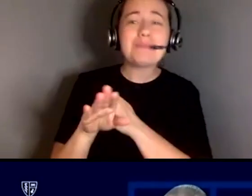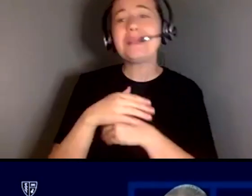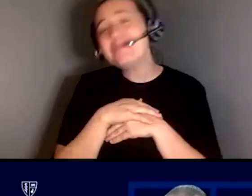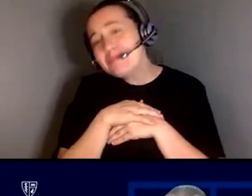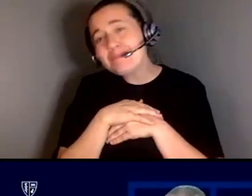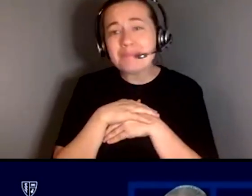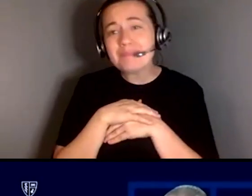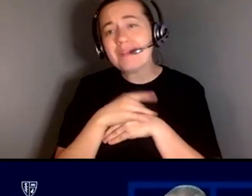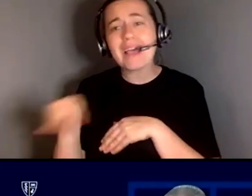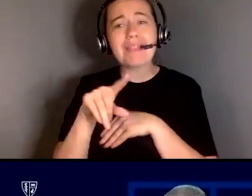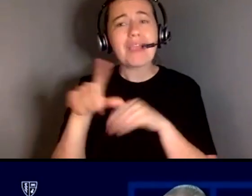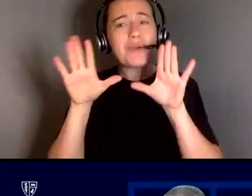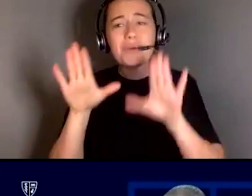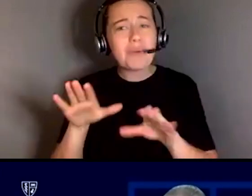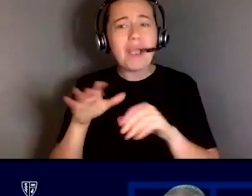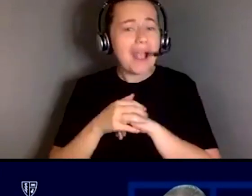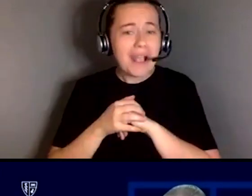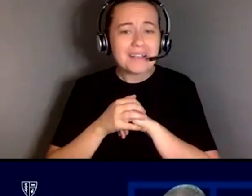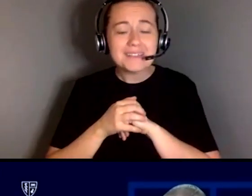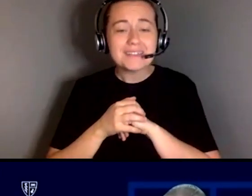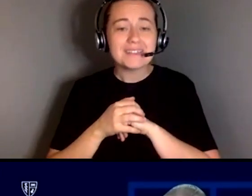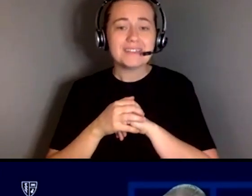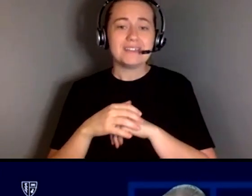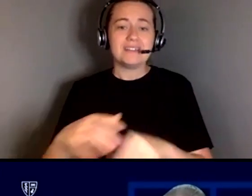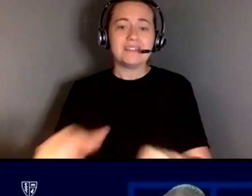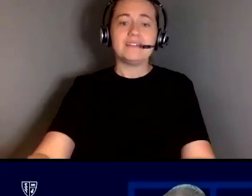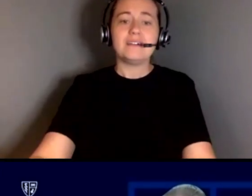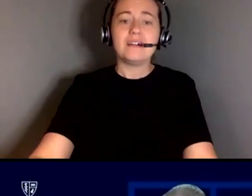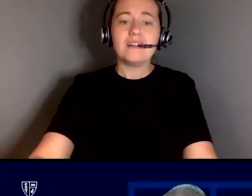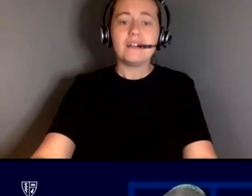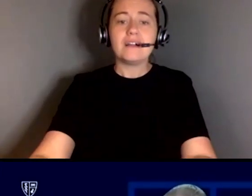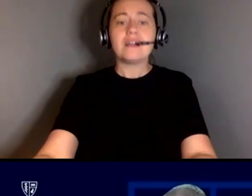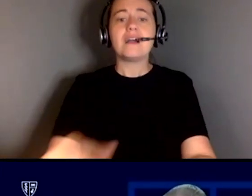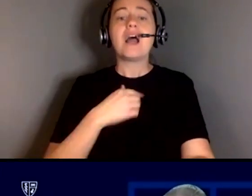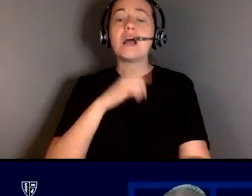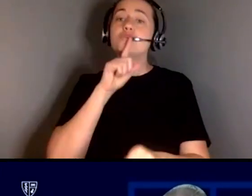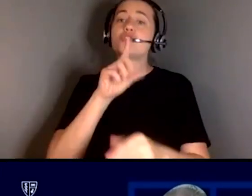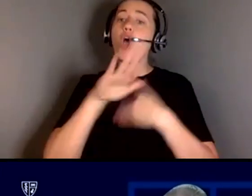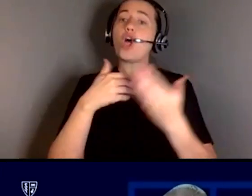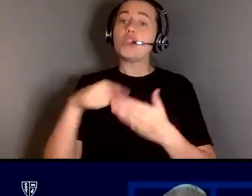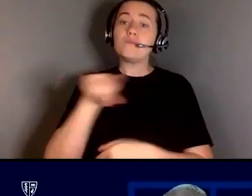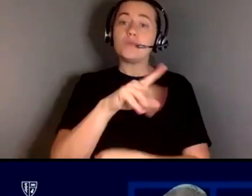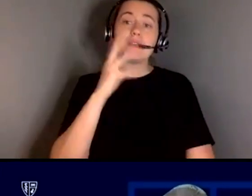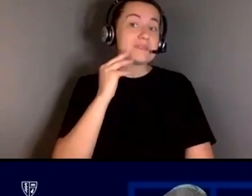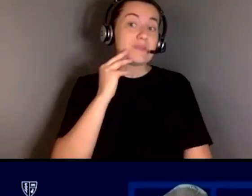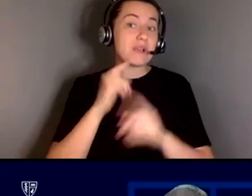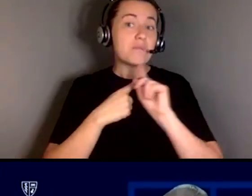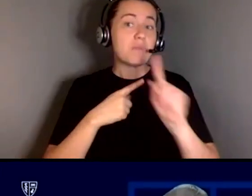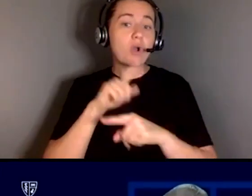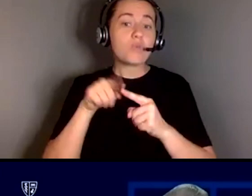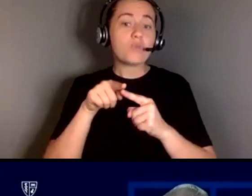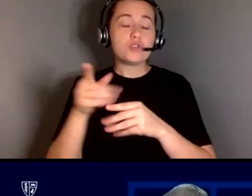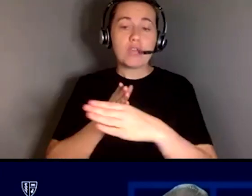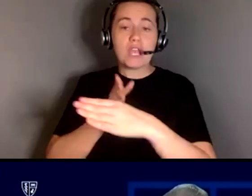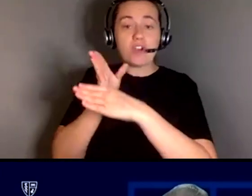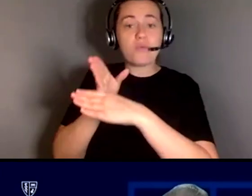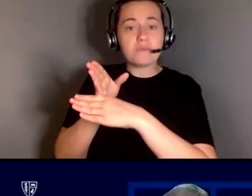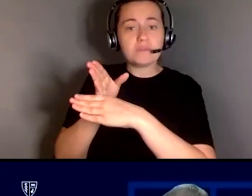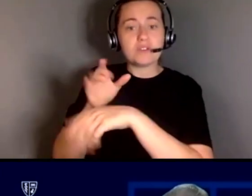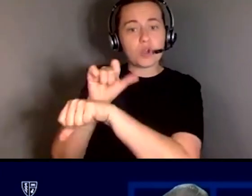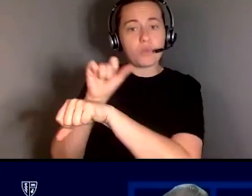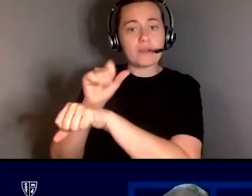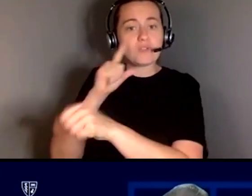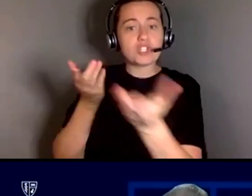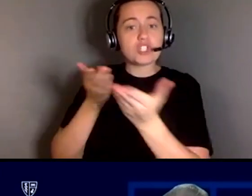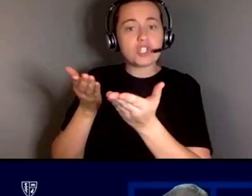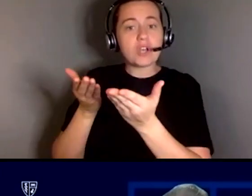especially from the days that i'm sure all of you have but when you interrupt the work of service animal can be very